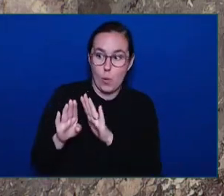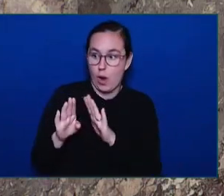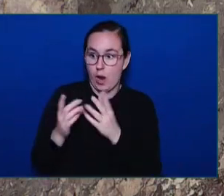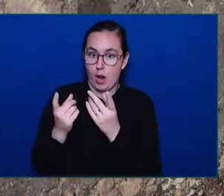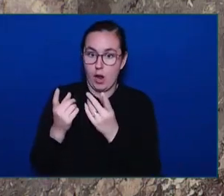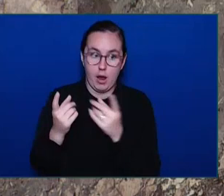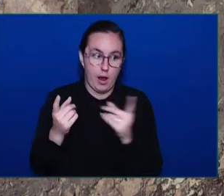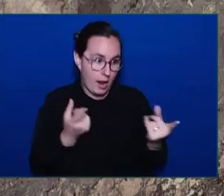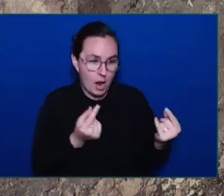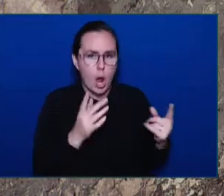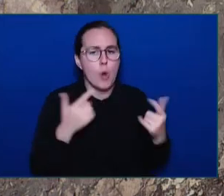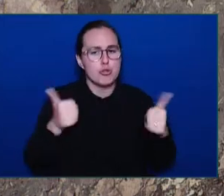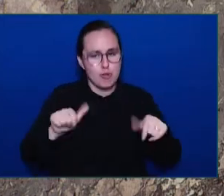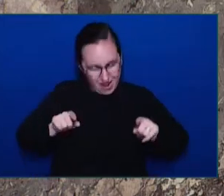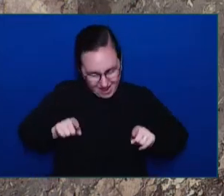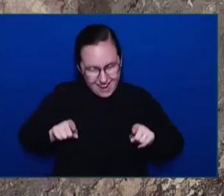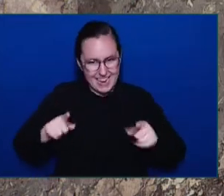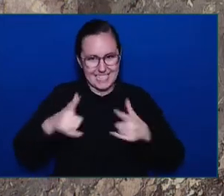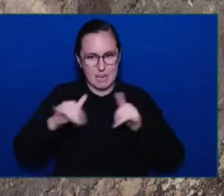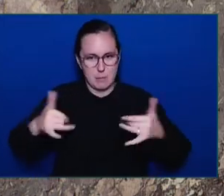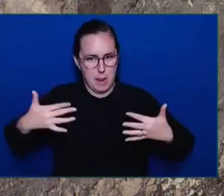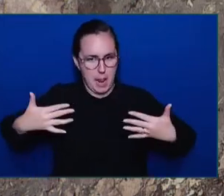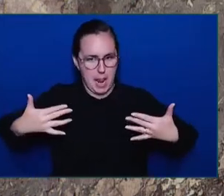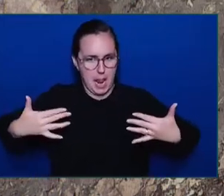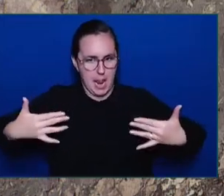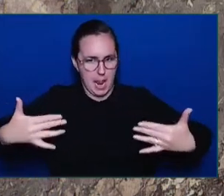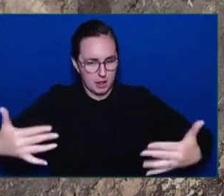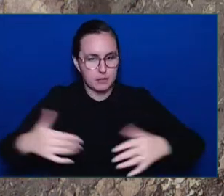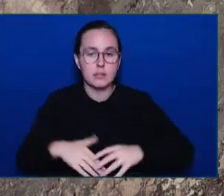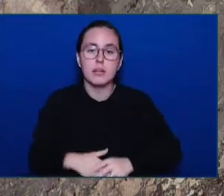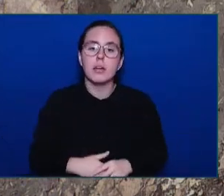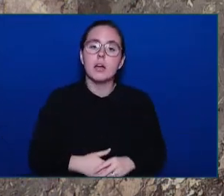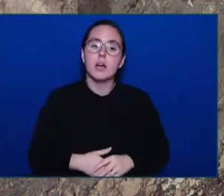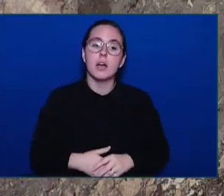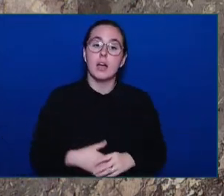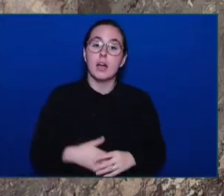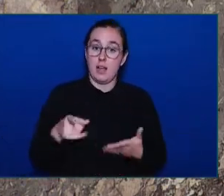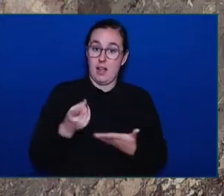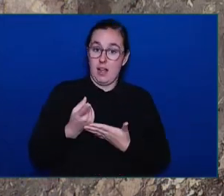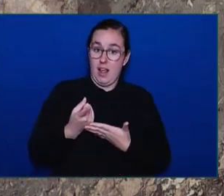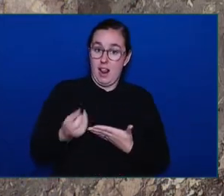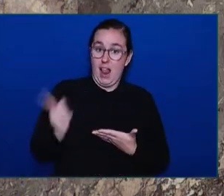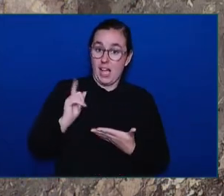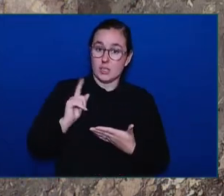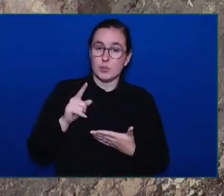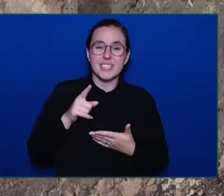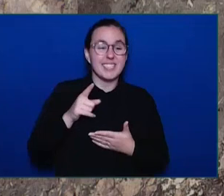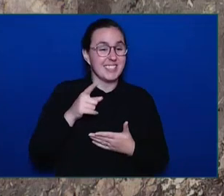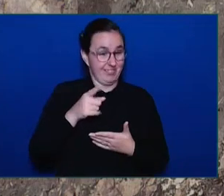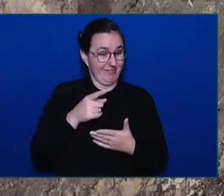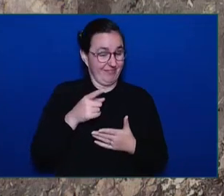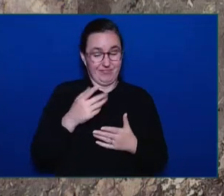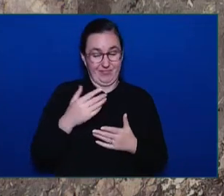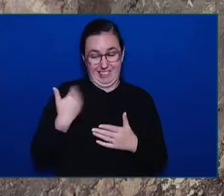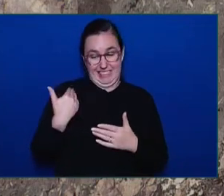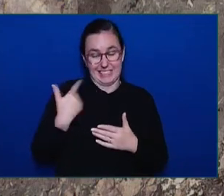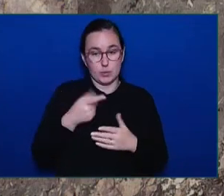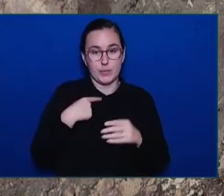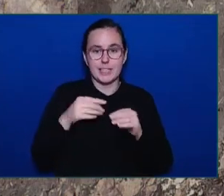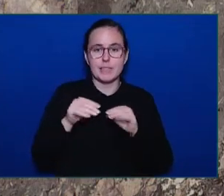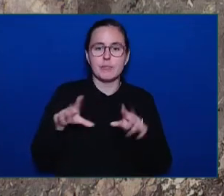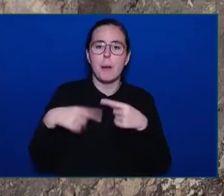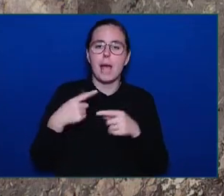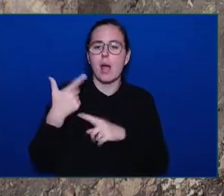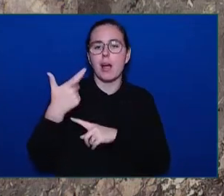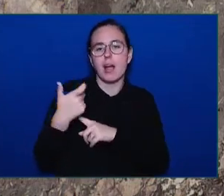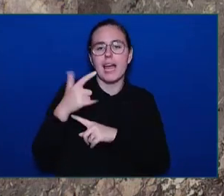the introduction of the Intimate Images Act, is one example. But, Mr. Speaker, all post-secondary institutions are now required